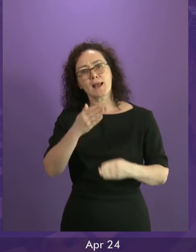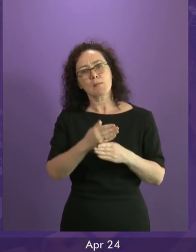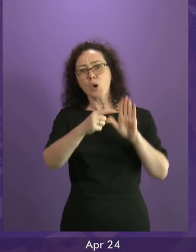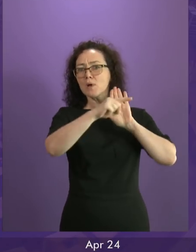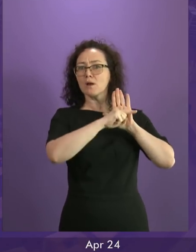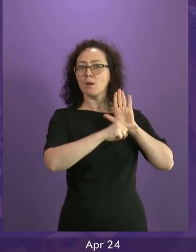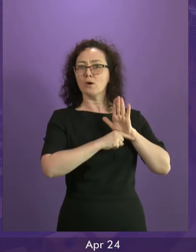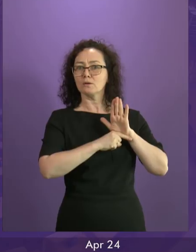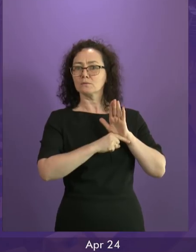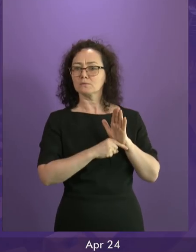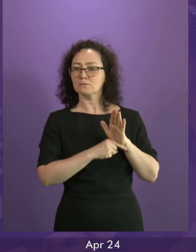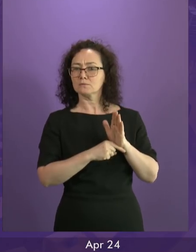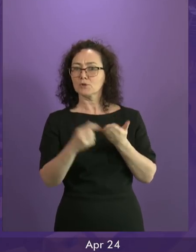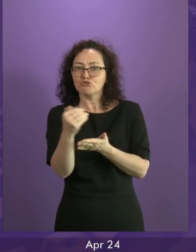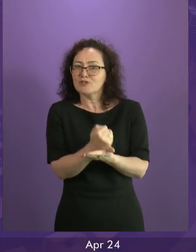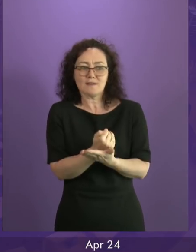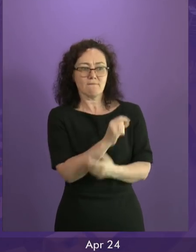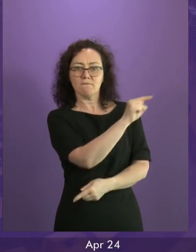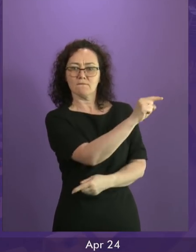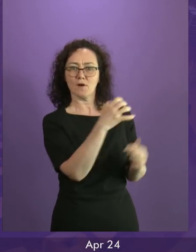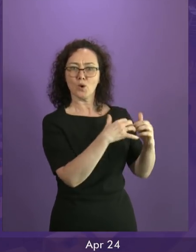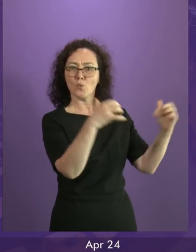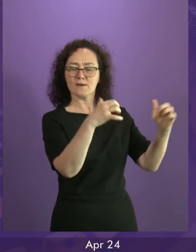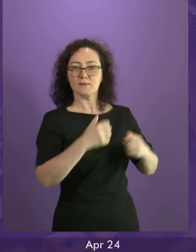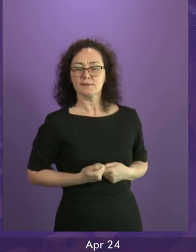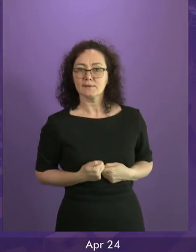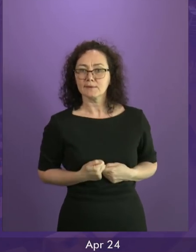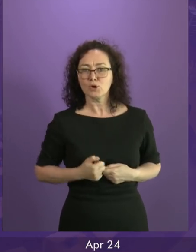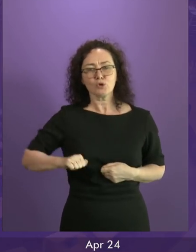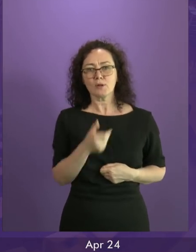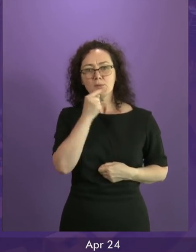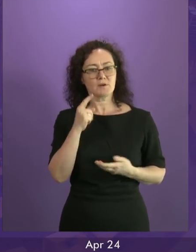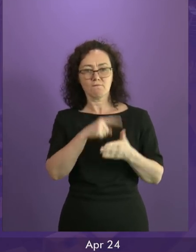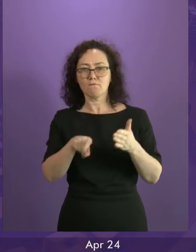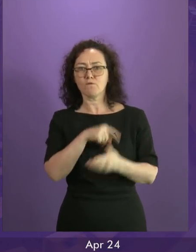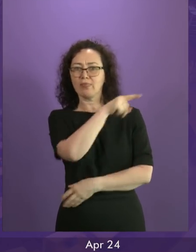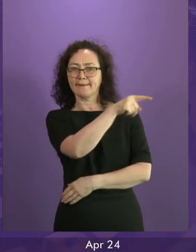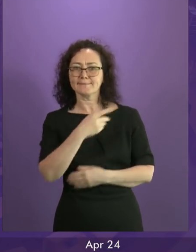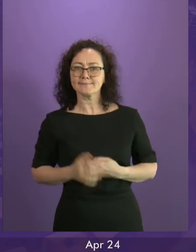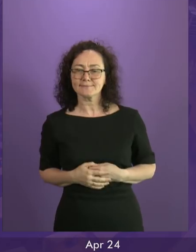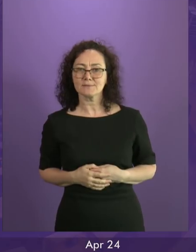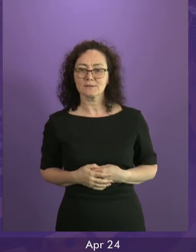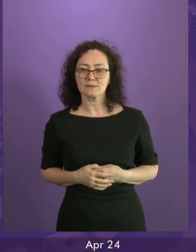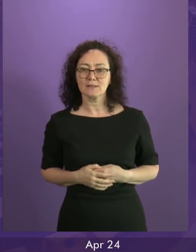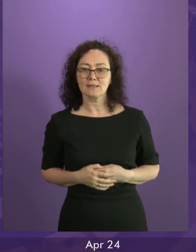reserved to a government in Westminster that the people of Scotland didn't vote for. Bringing powers back to this